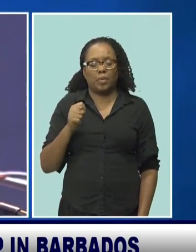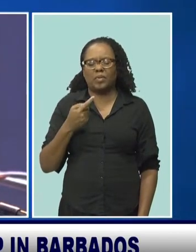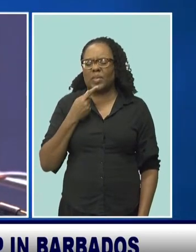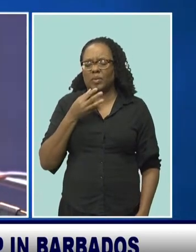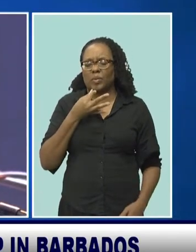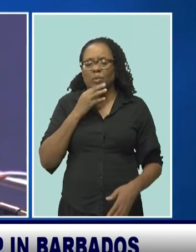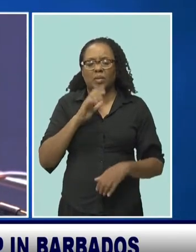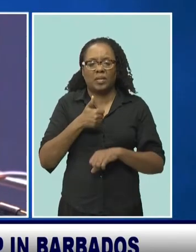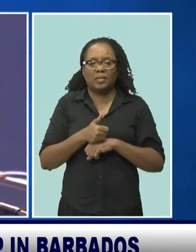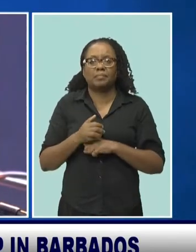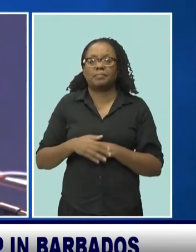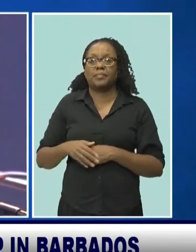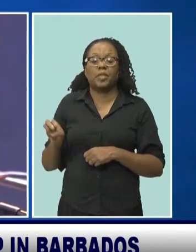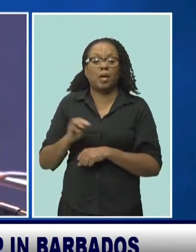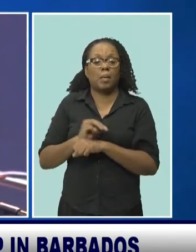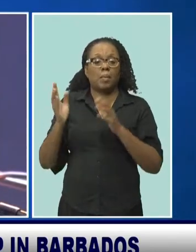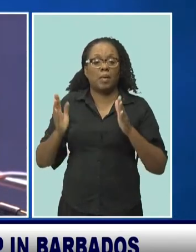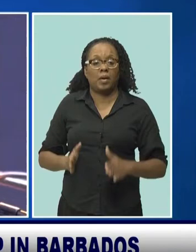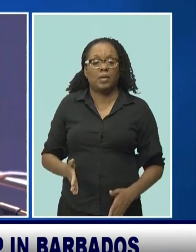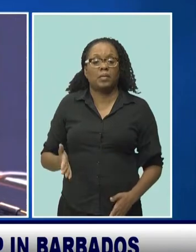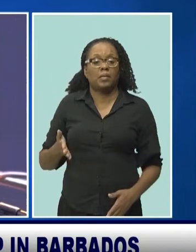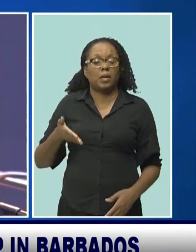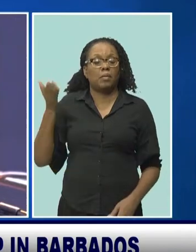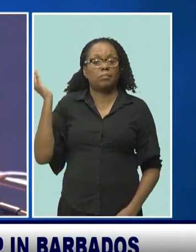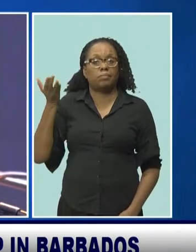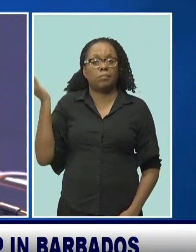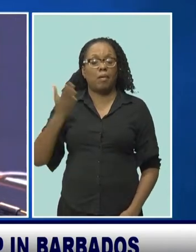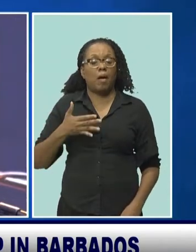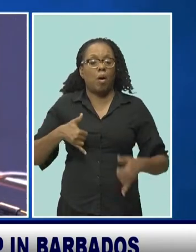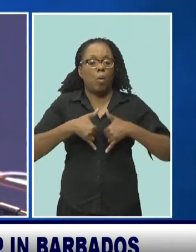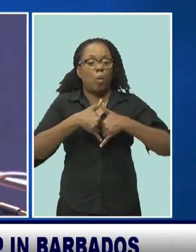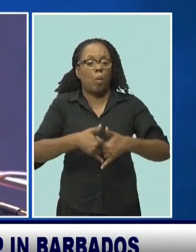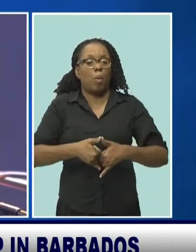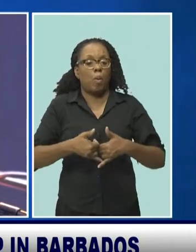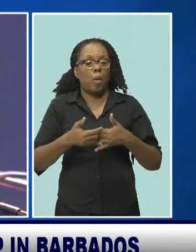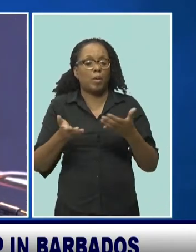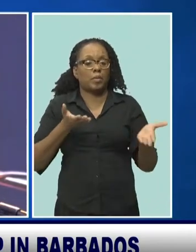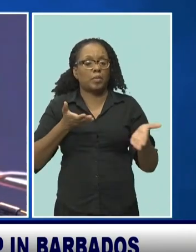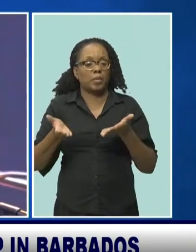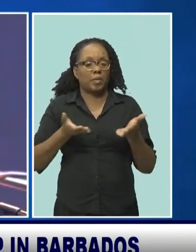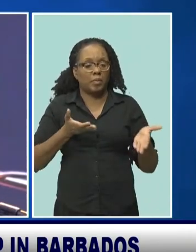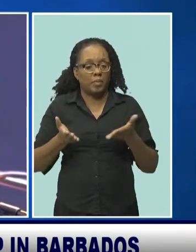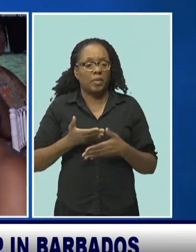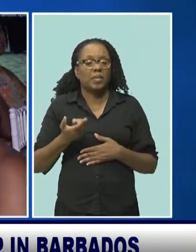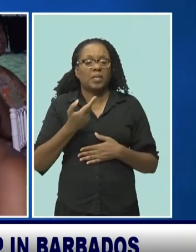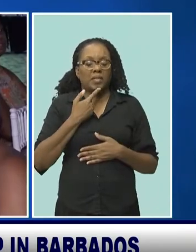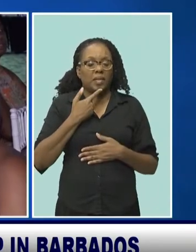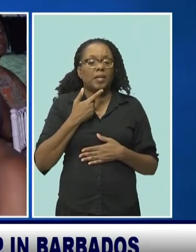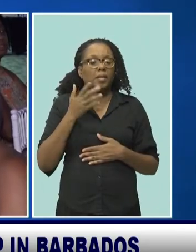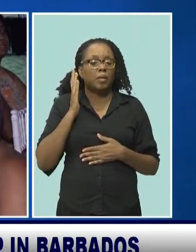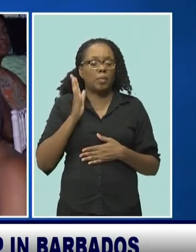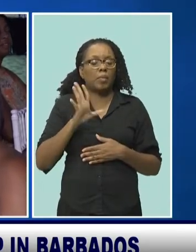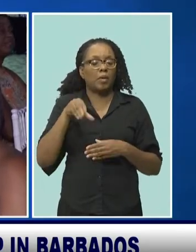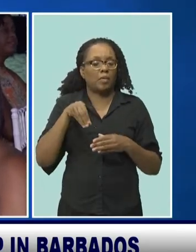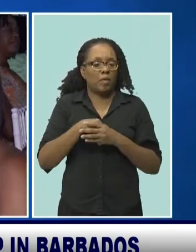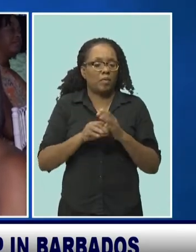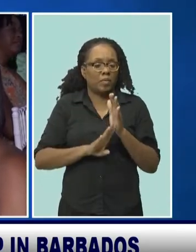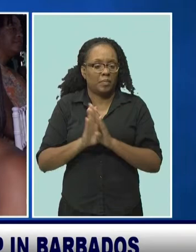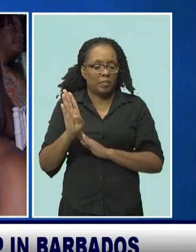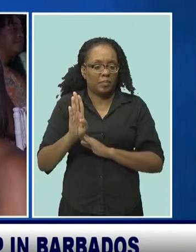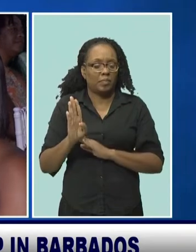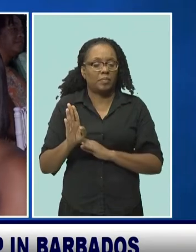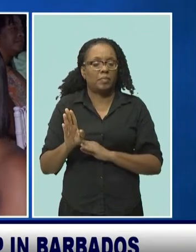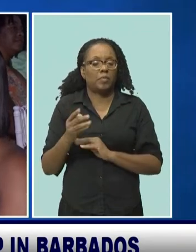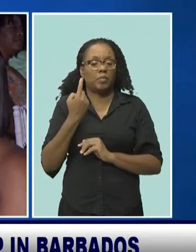Ishmael. He told the export awards ceremony an export credit agency would be part of the development. The minister said memoranda of